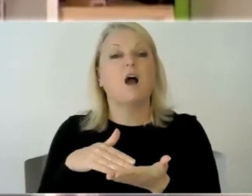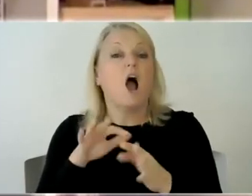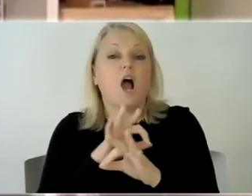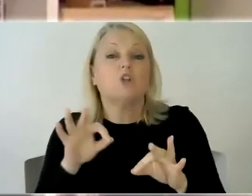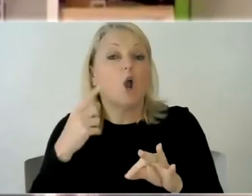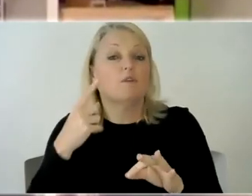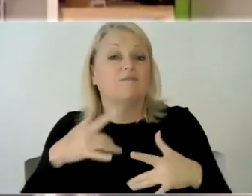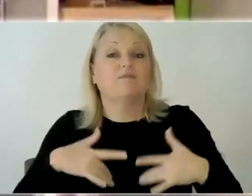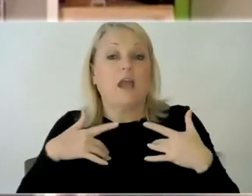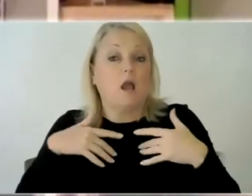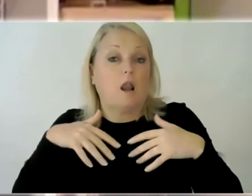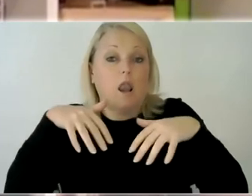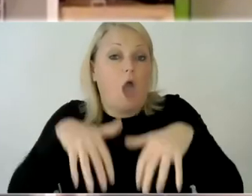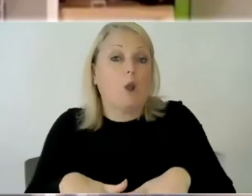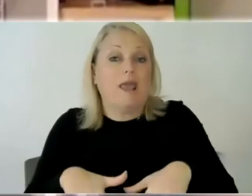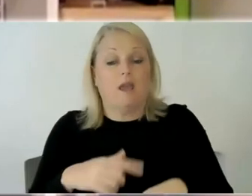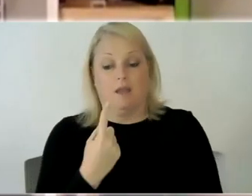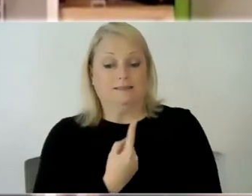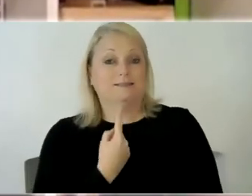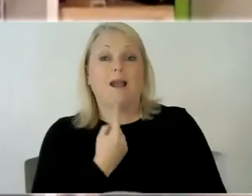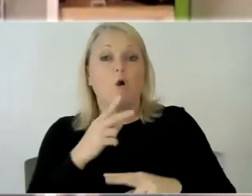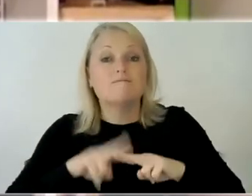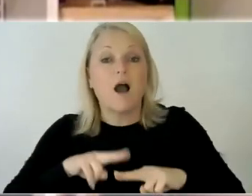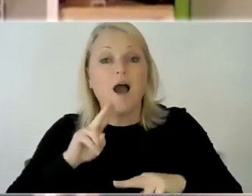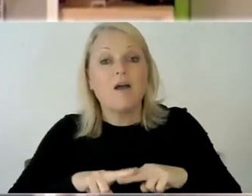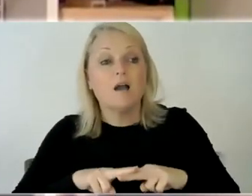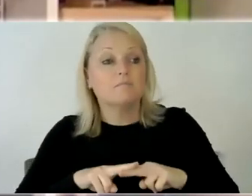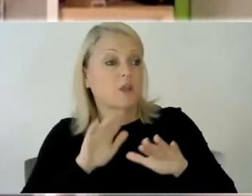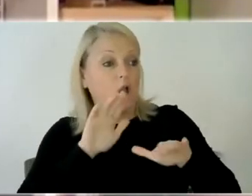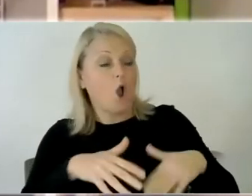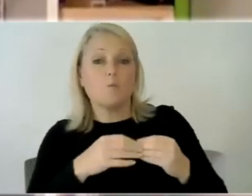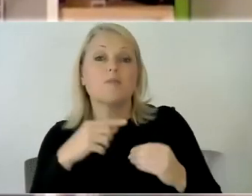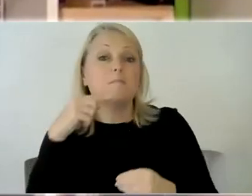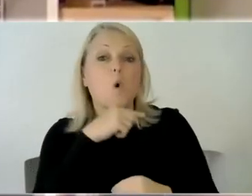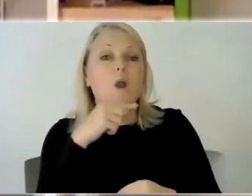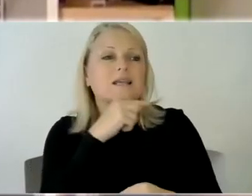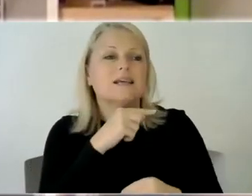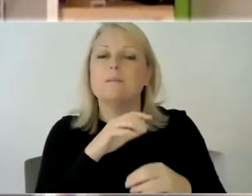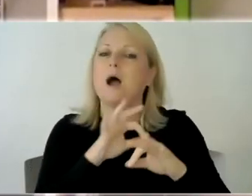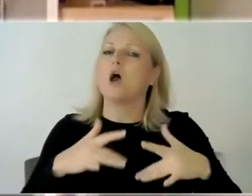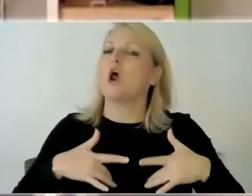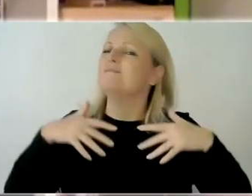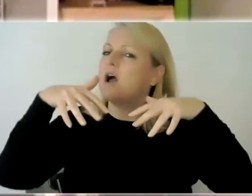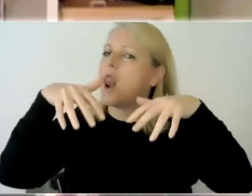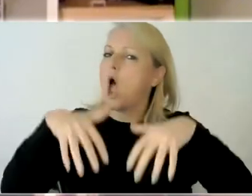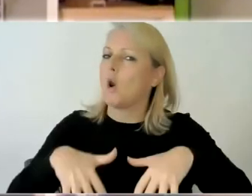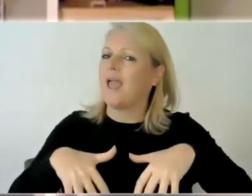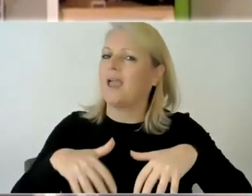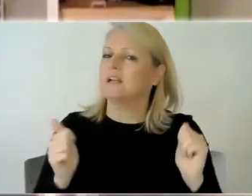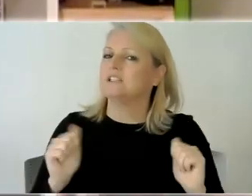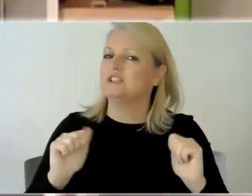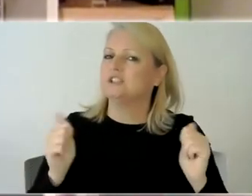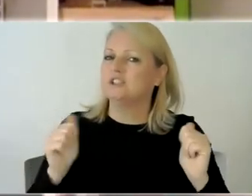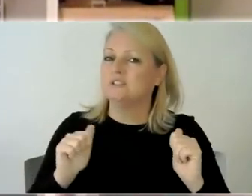a single dad i'm at home most of the time by myself with my boys but i don't feel alone because it might be someone in